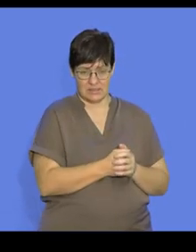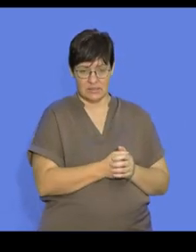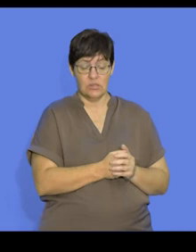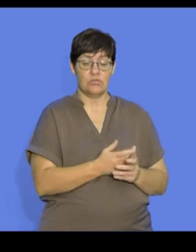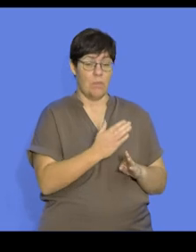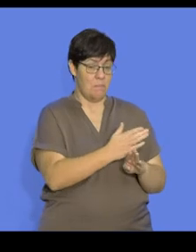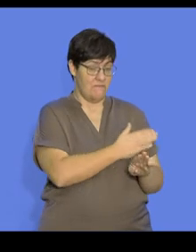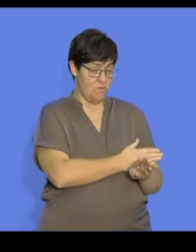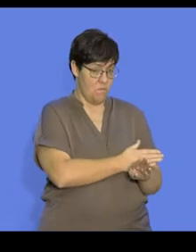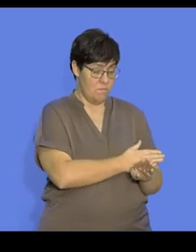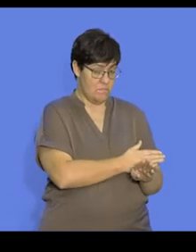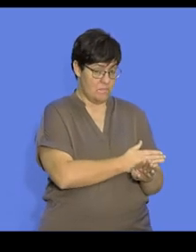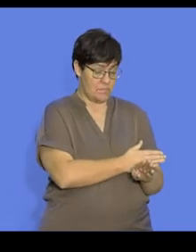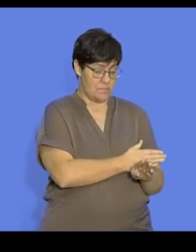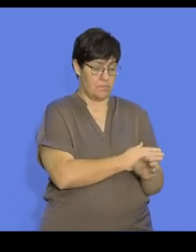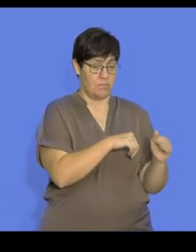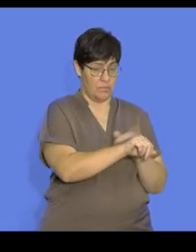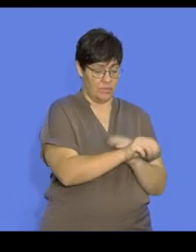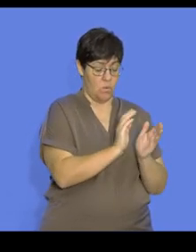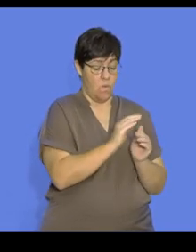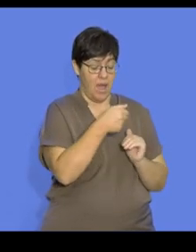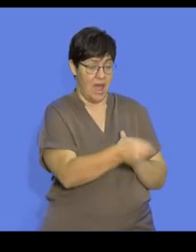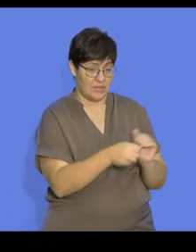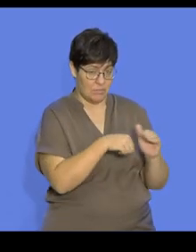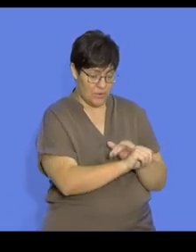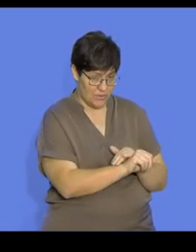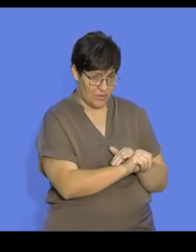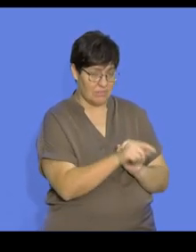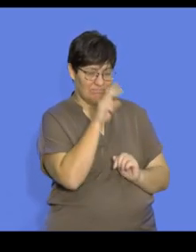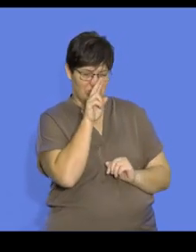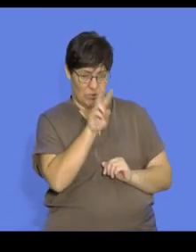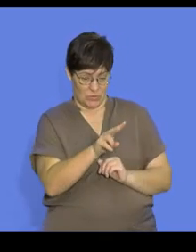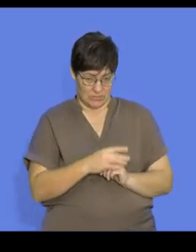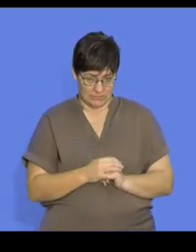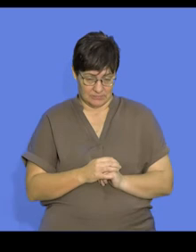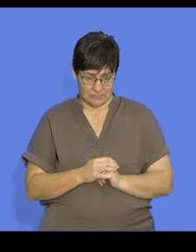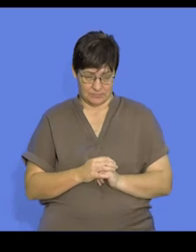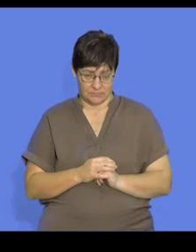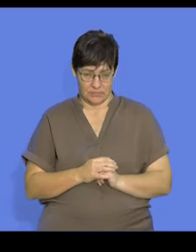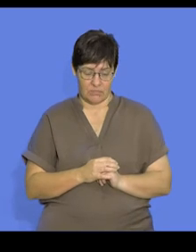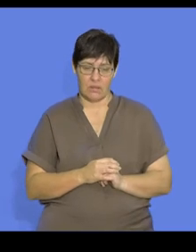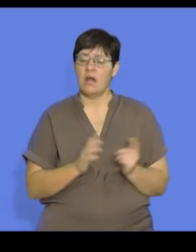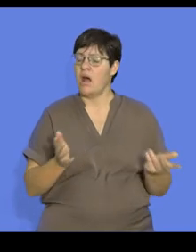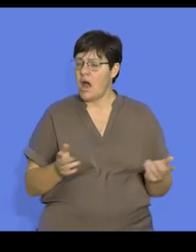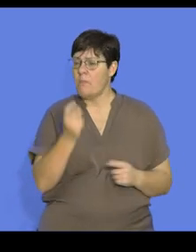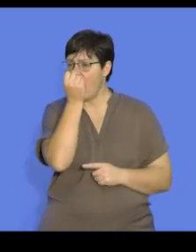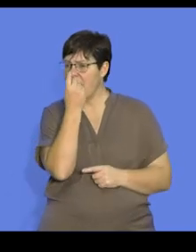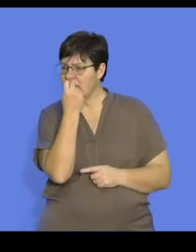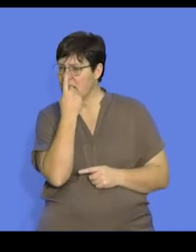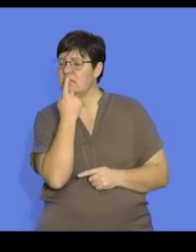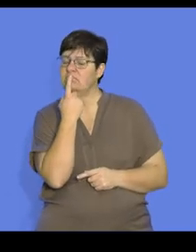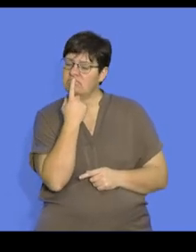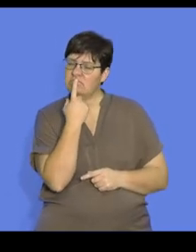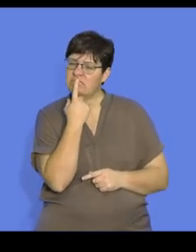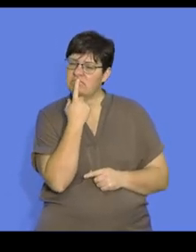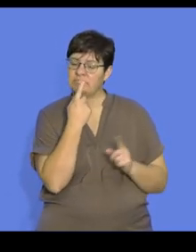either before, pre or after birth is essentially what we're looking at. And that's significant in trying to understand the